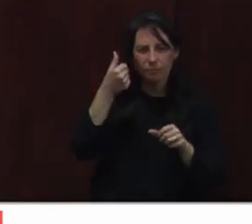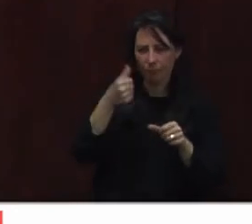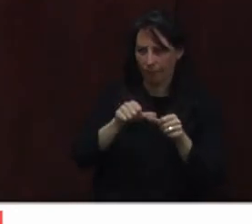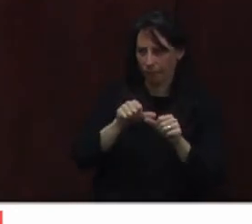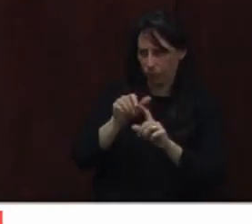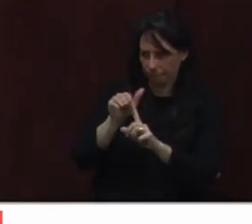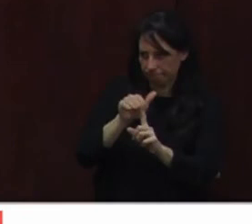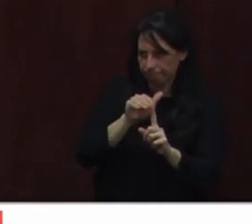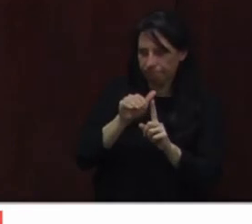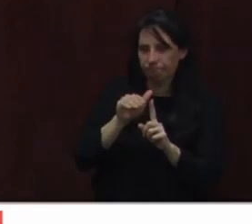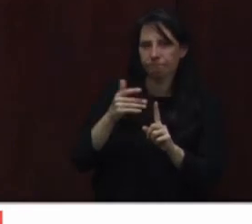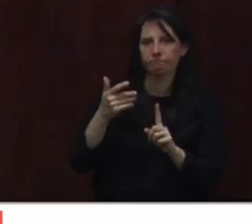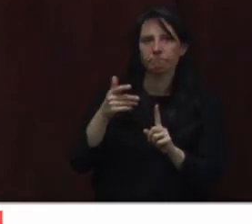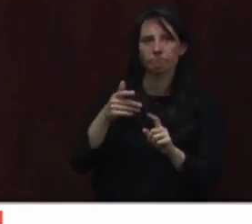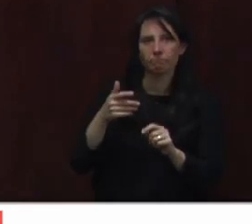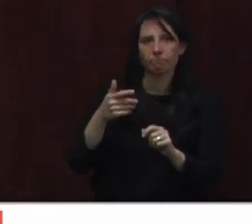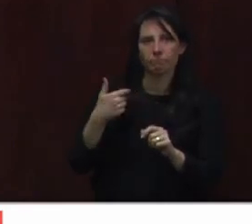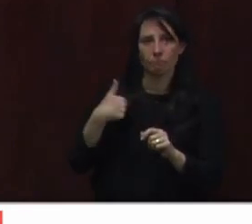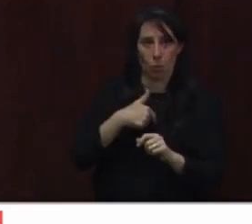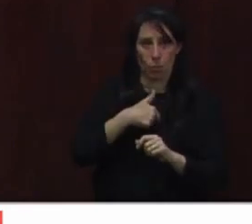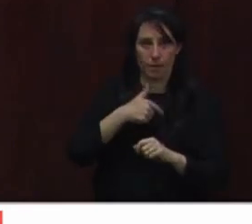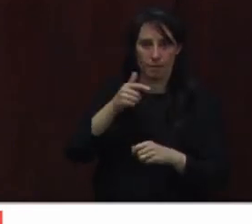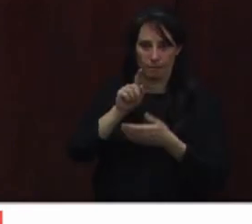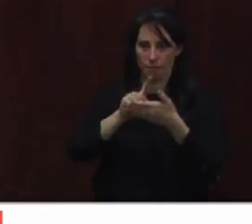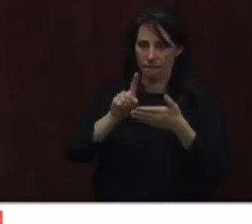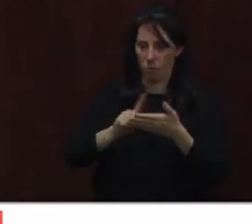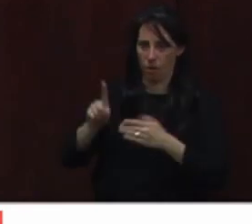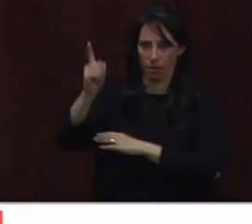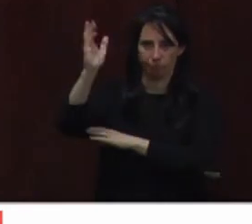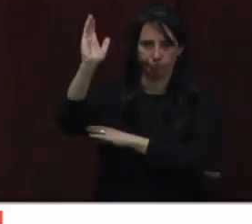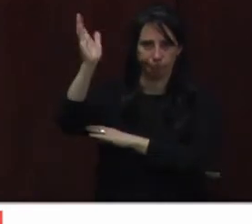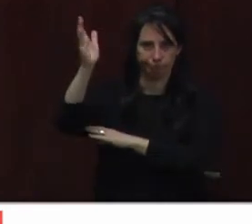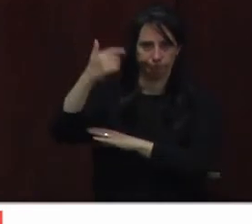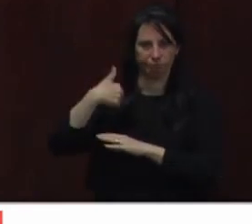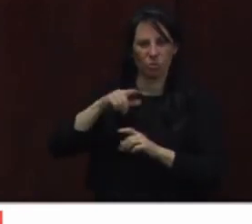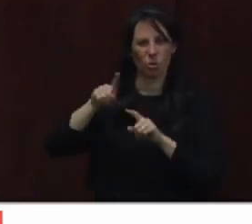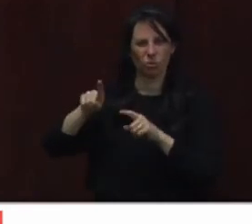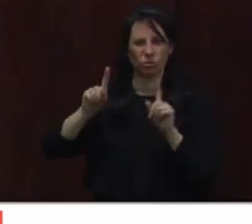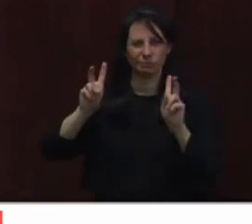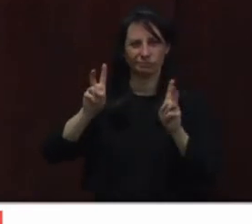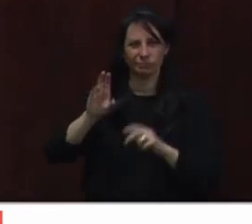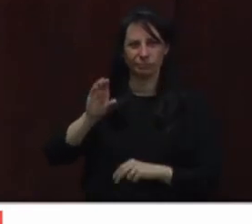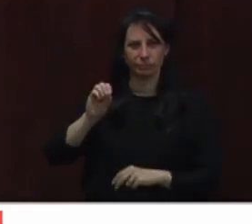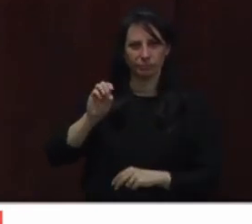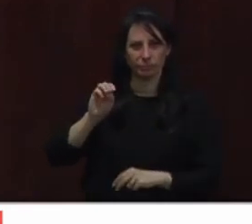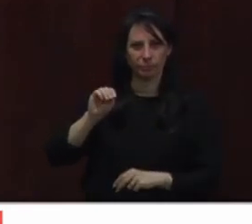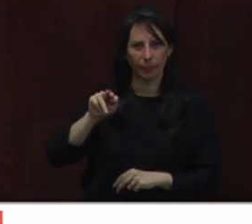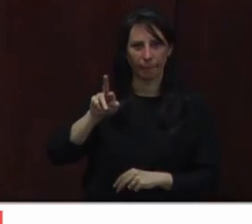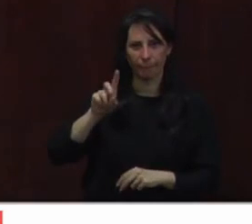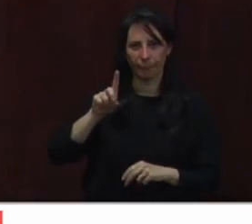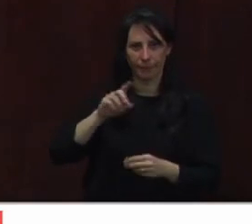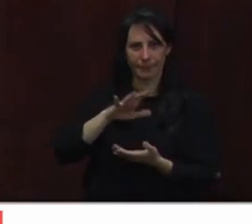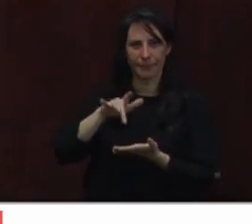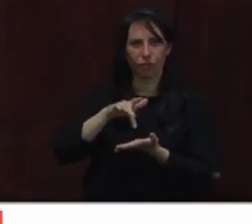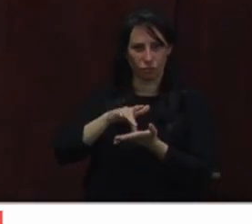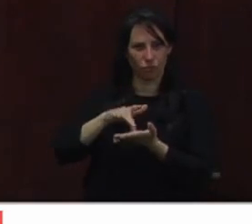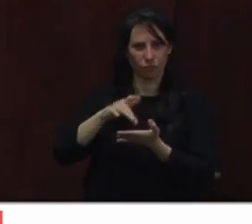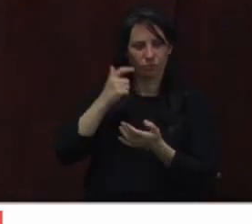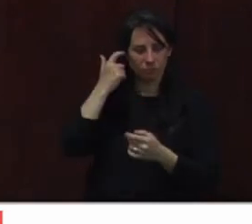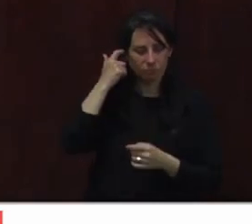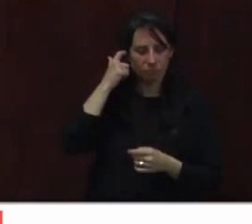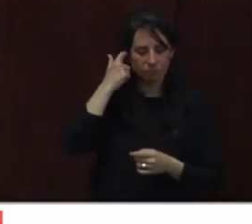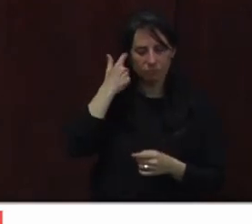we present this to command center each week, and we look for certain thresholds in order to recommend